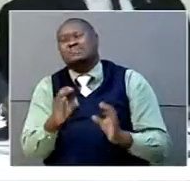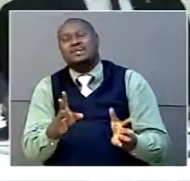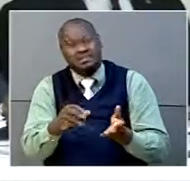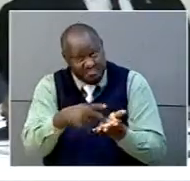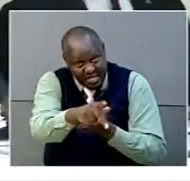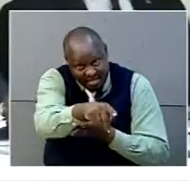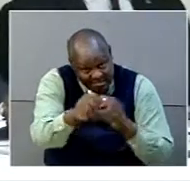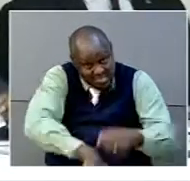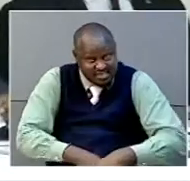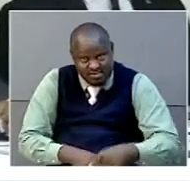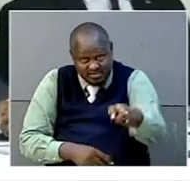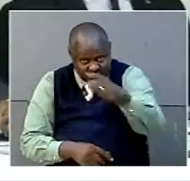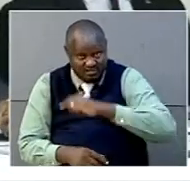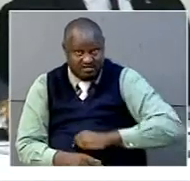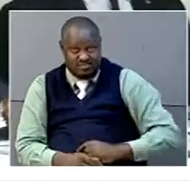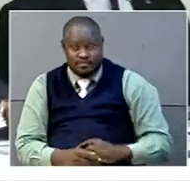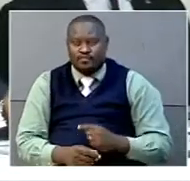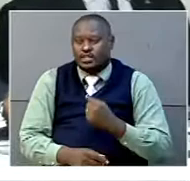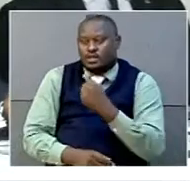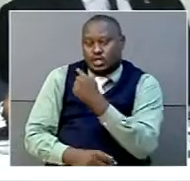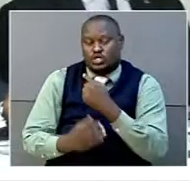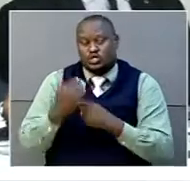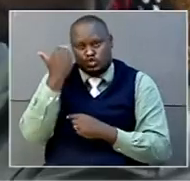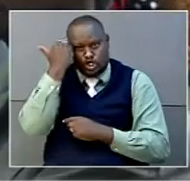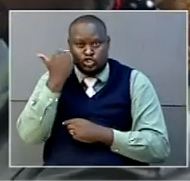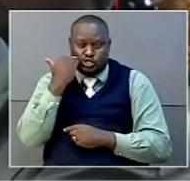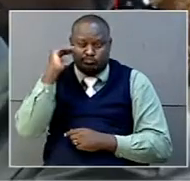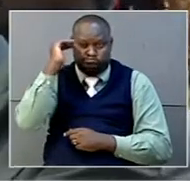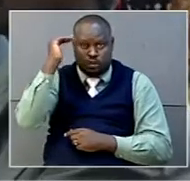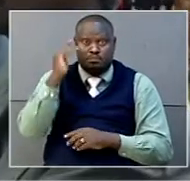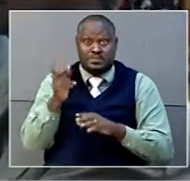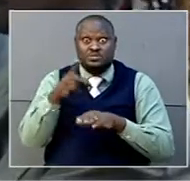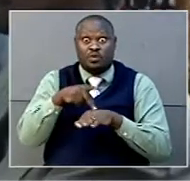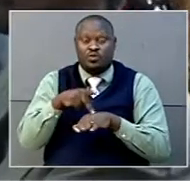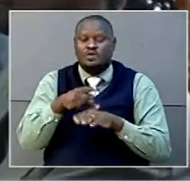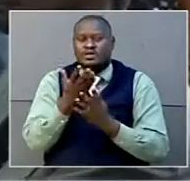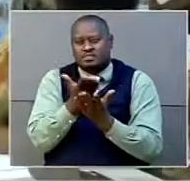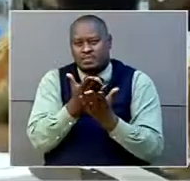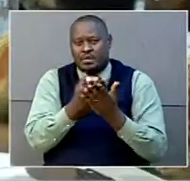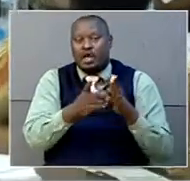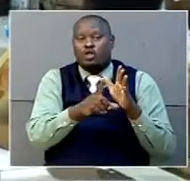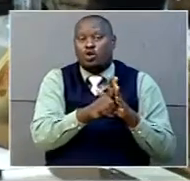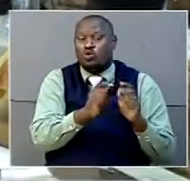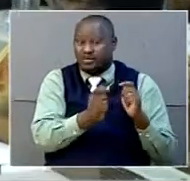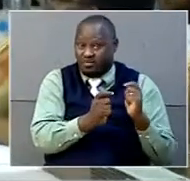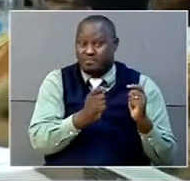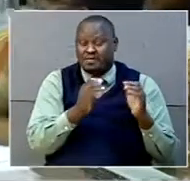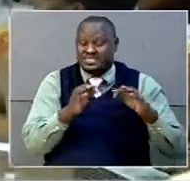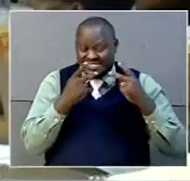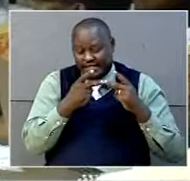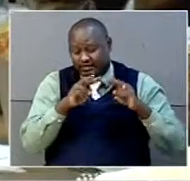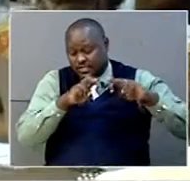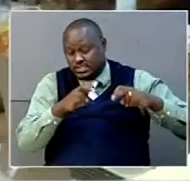The principal judge, Yorka Mbamine, advised the law reform committee to critically appreciate some laws. The process that has been